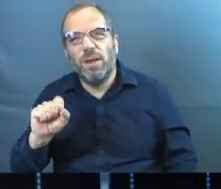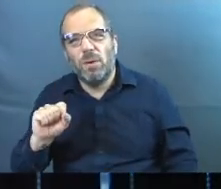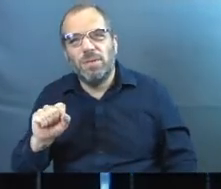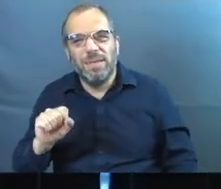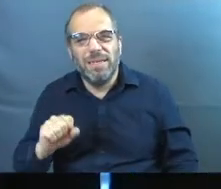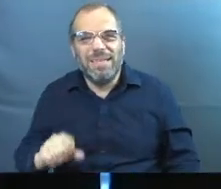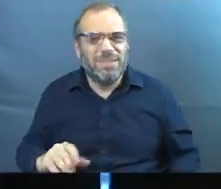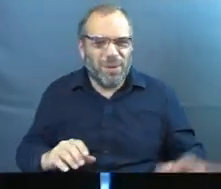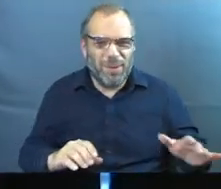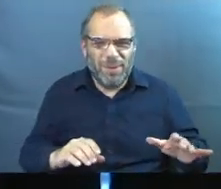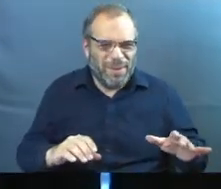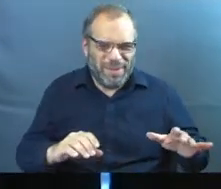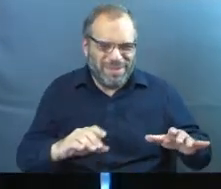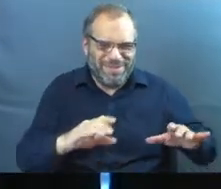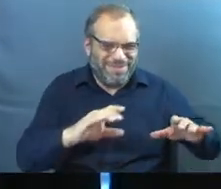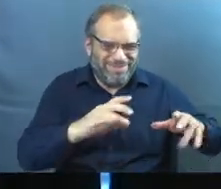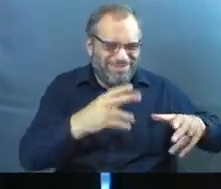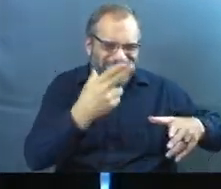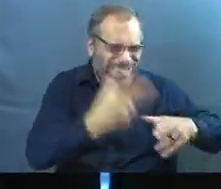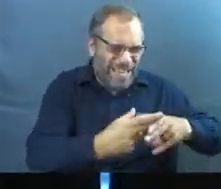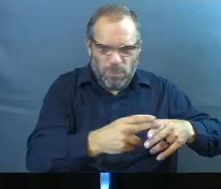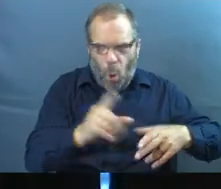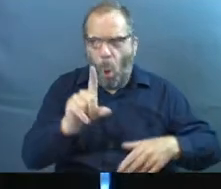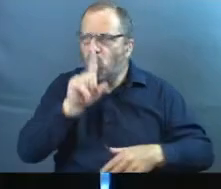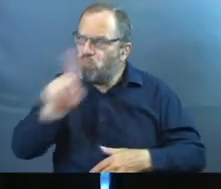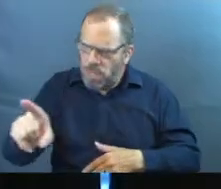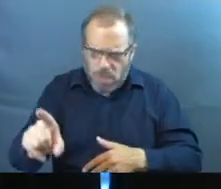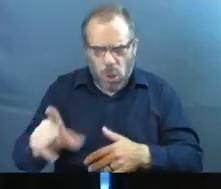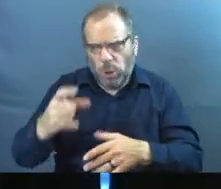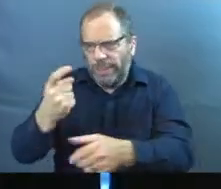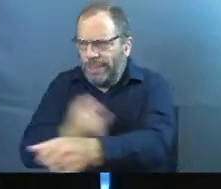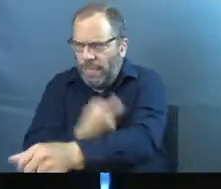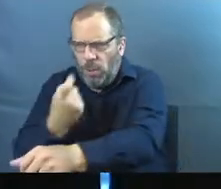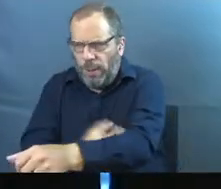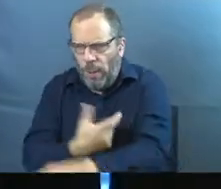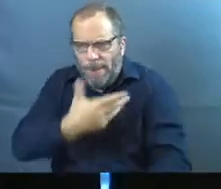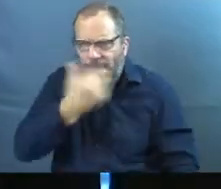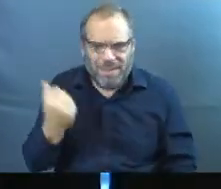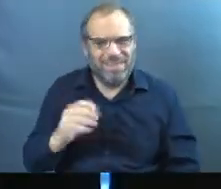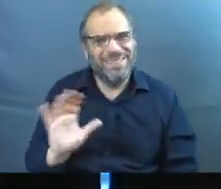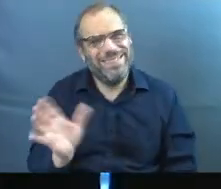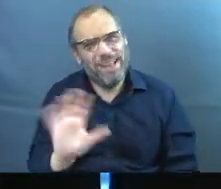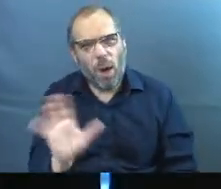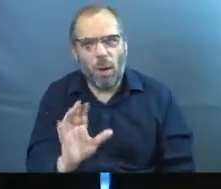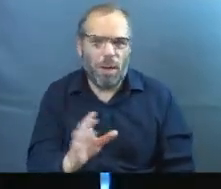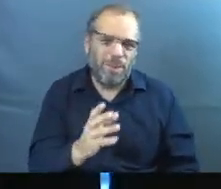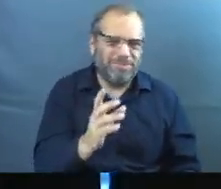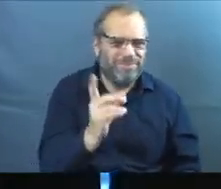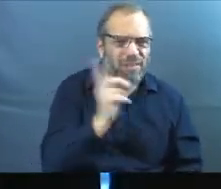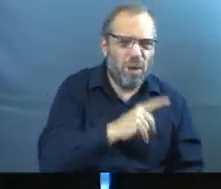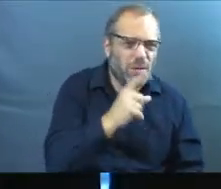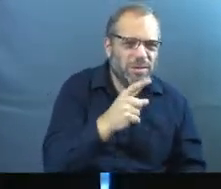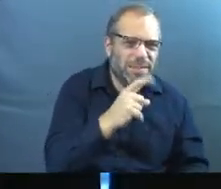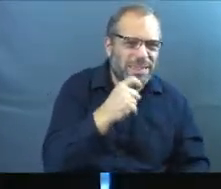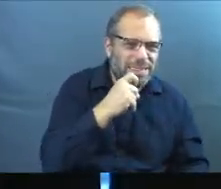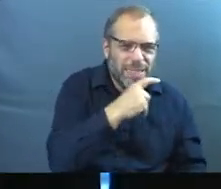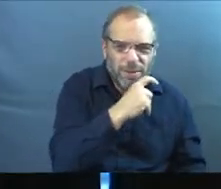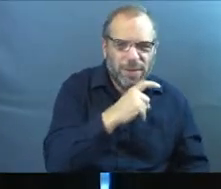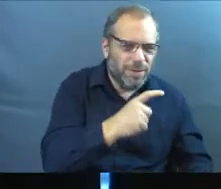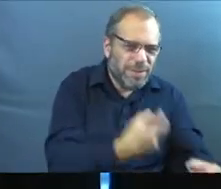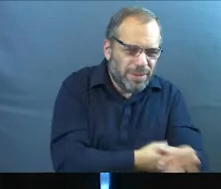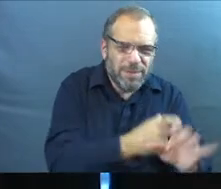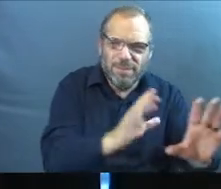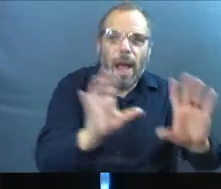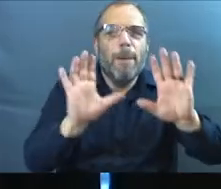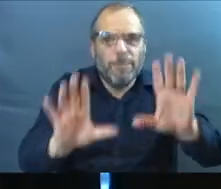So you can't just slap that sticker on everything and say, well, the real version is better. Not always true, okay? So I don't mean to push that today or say